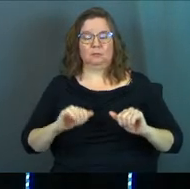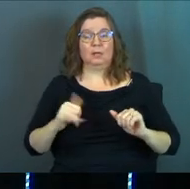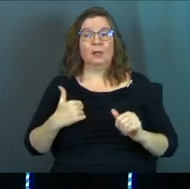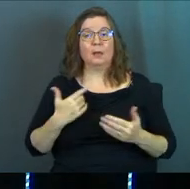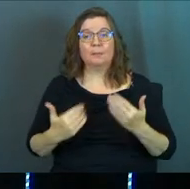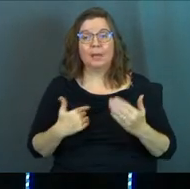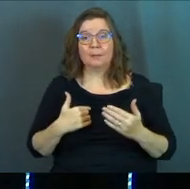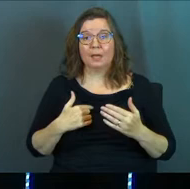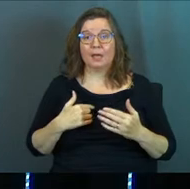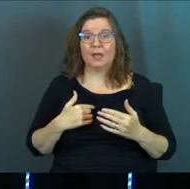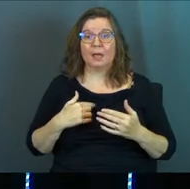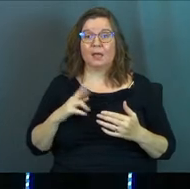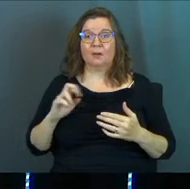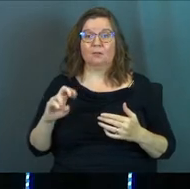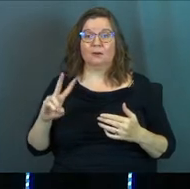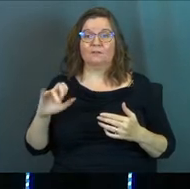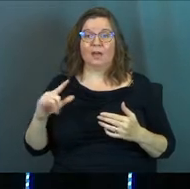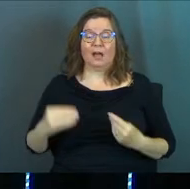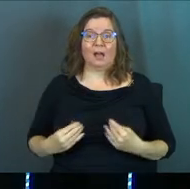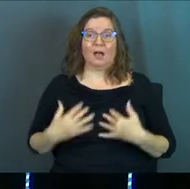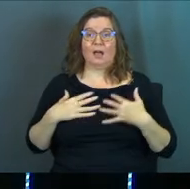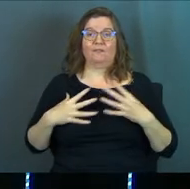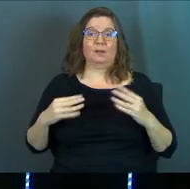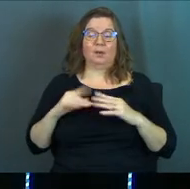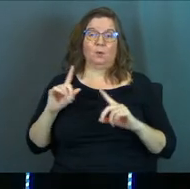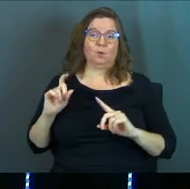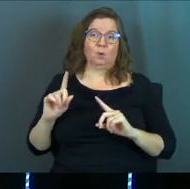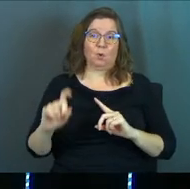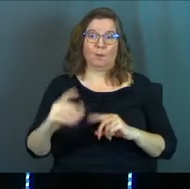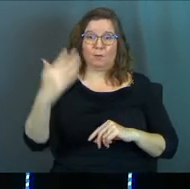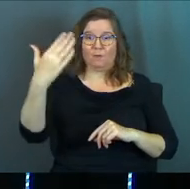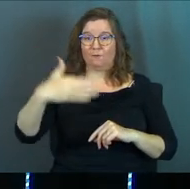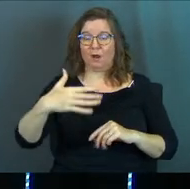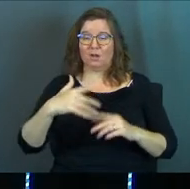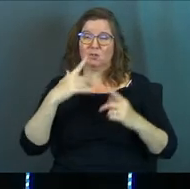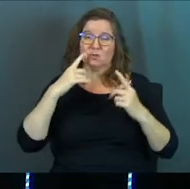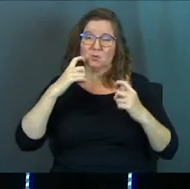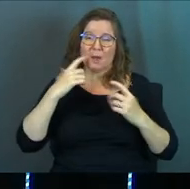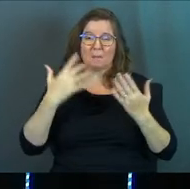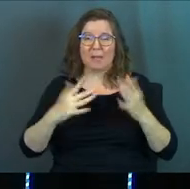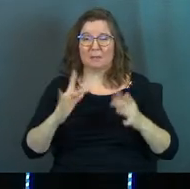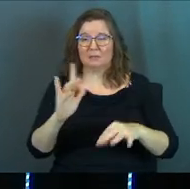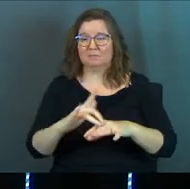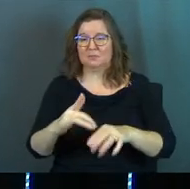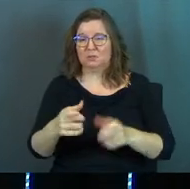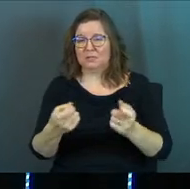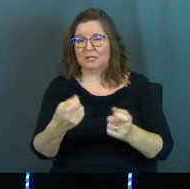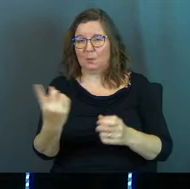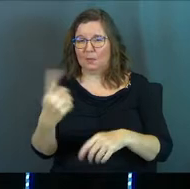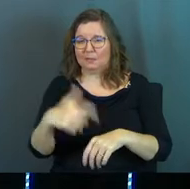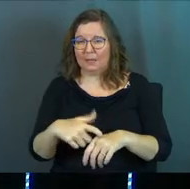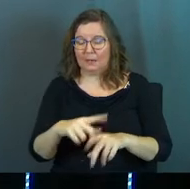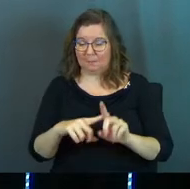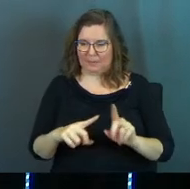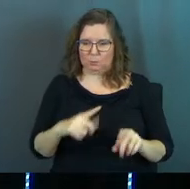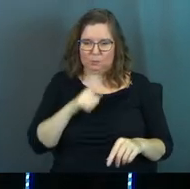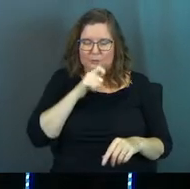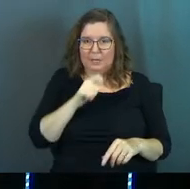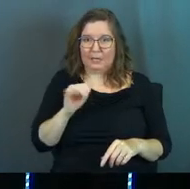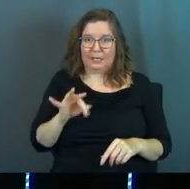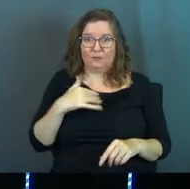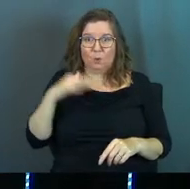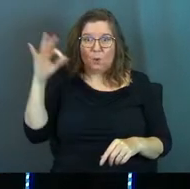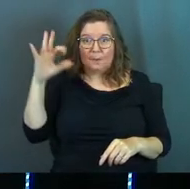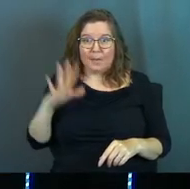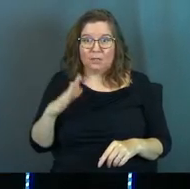And it's like maybe at a revival meeting, you go up front and you're crying and stuff. And maybe you talk about your sin there once. But certainly not